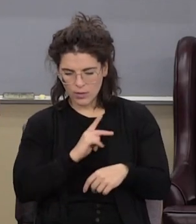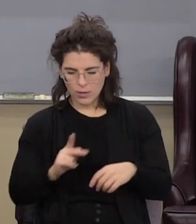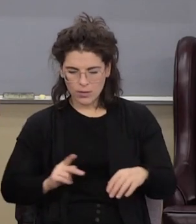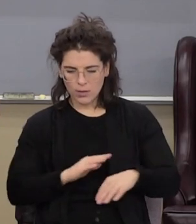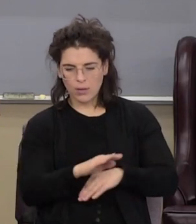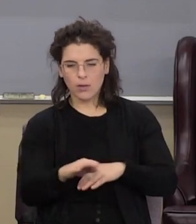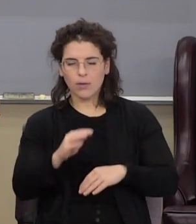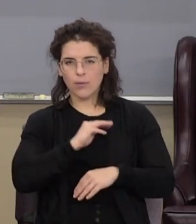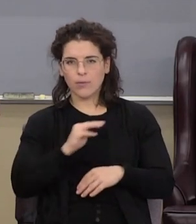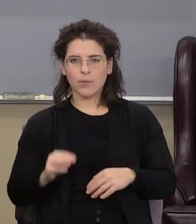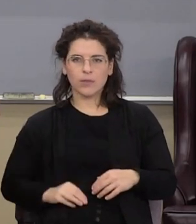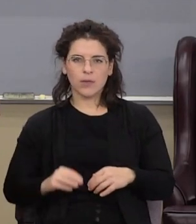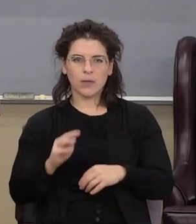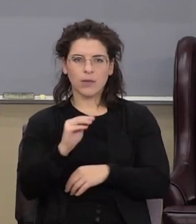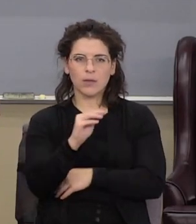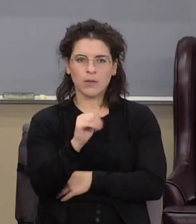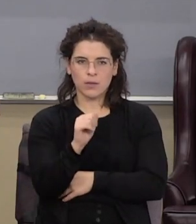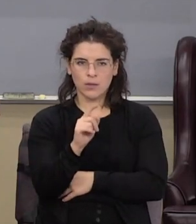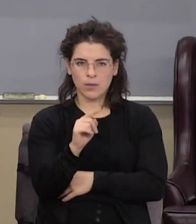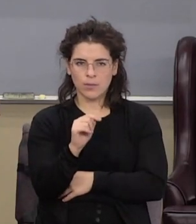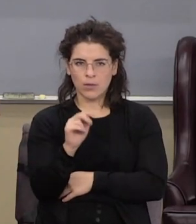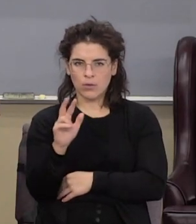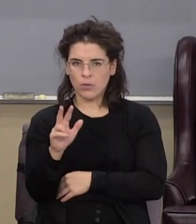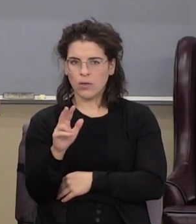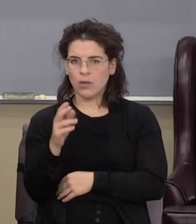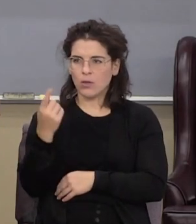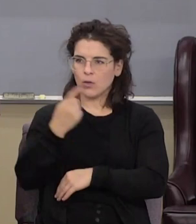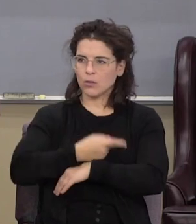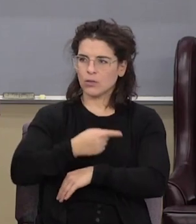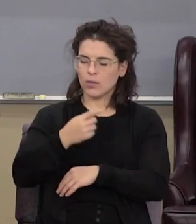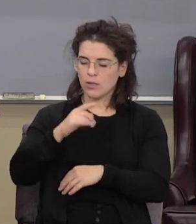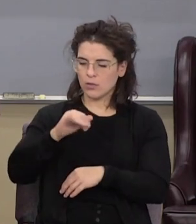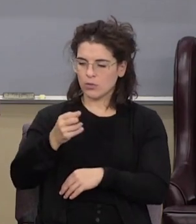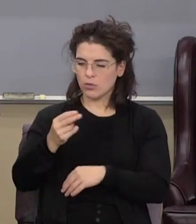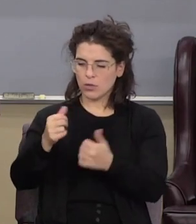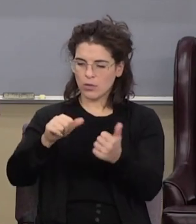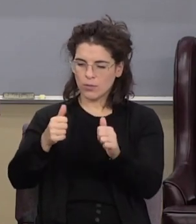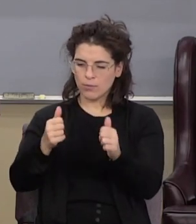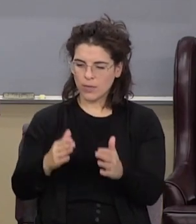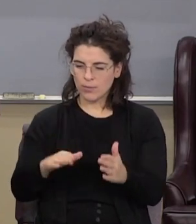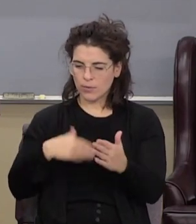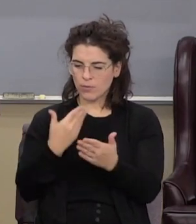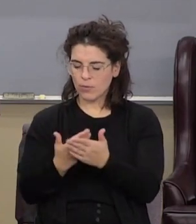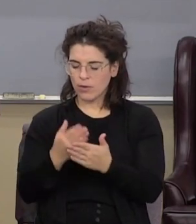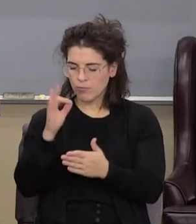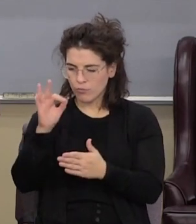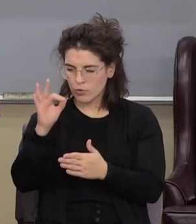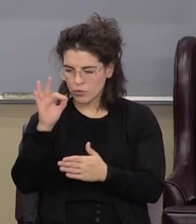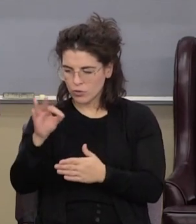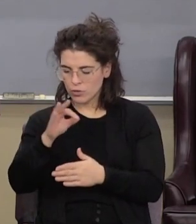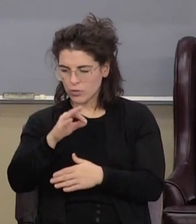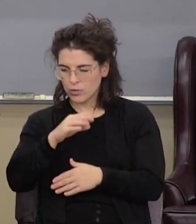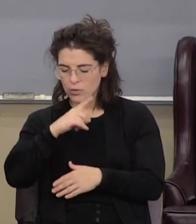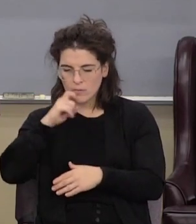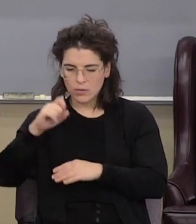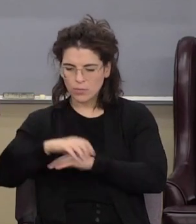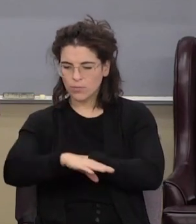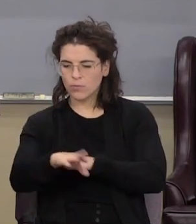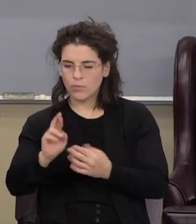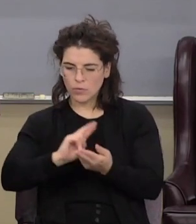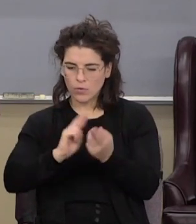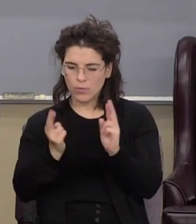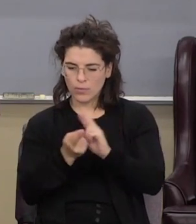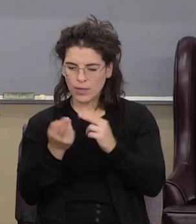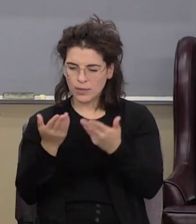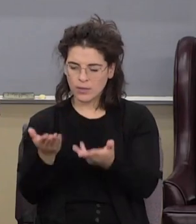Matthew 3 in those days came John the Baptist preaching in the wilderness saying repent ye for the kingdom of heaven